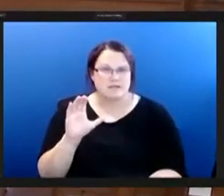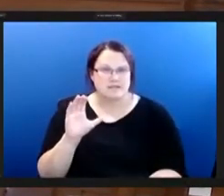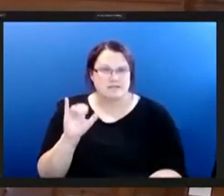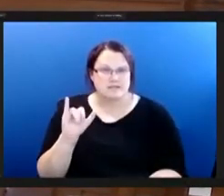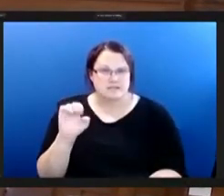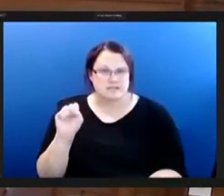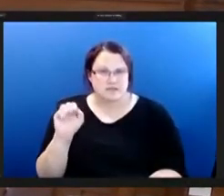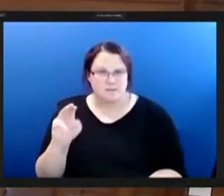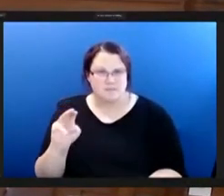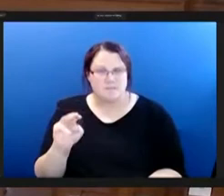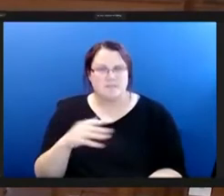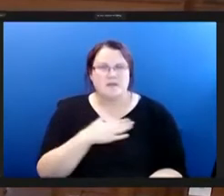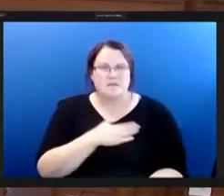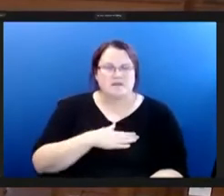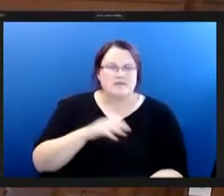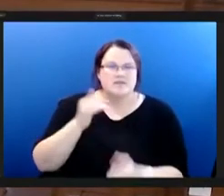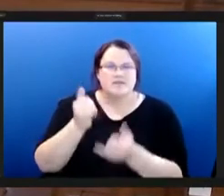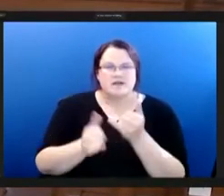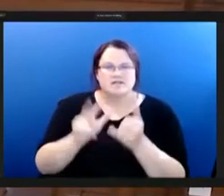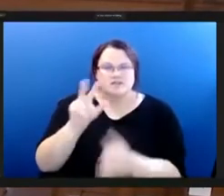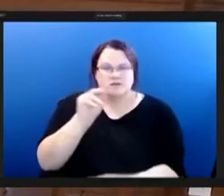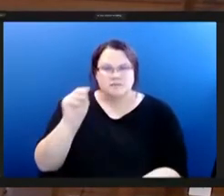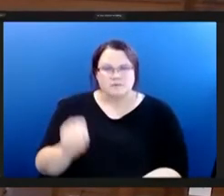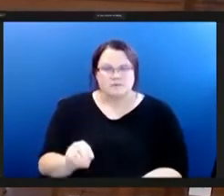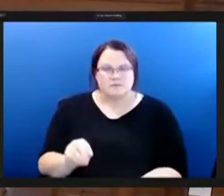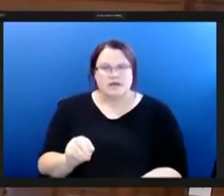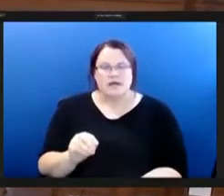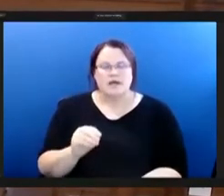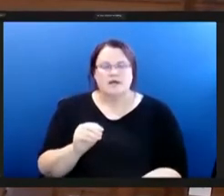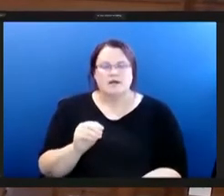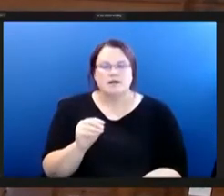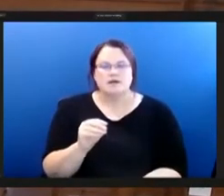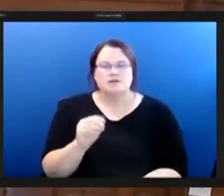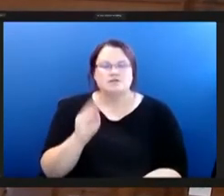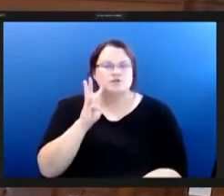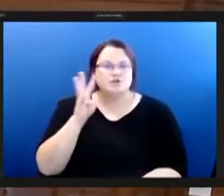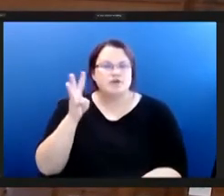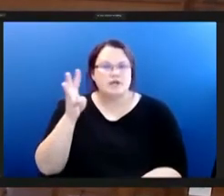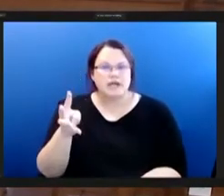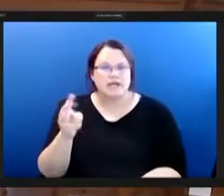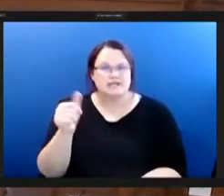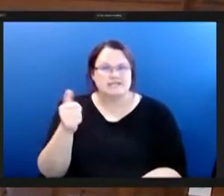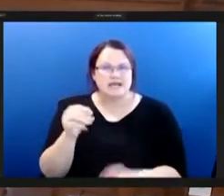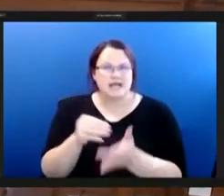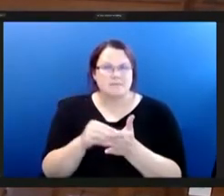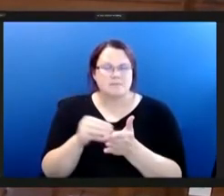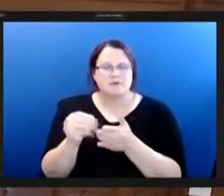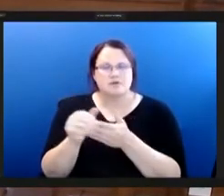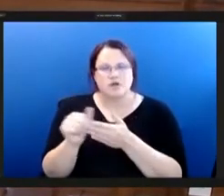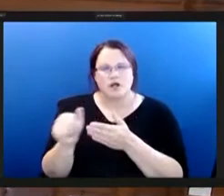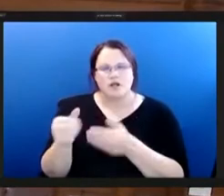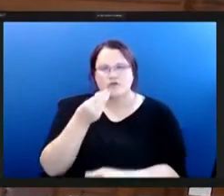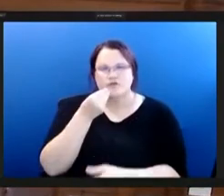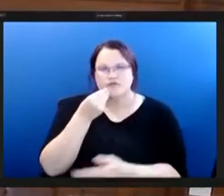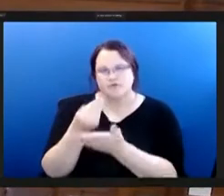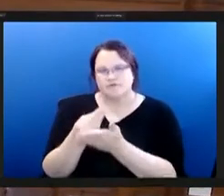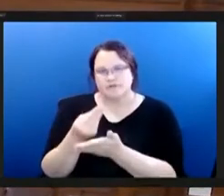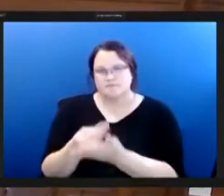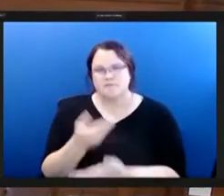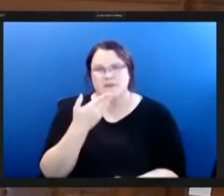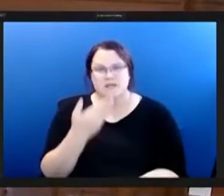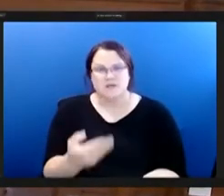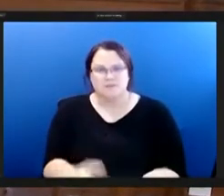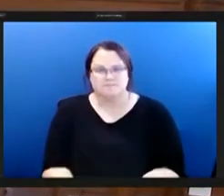invest three percent of the city's american rescue plan funds and to create a 10 million dollar through a justice fund thank you